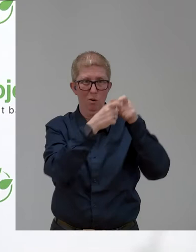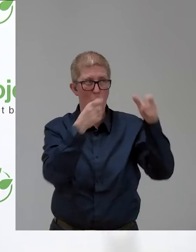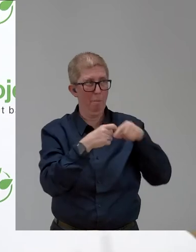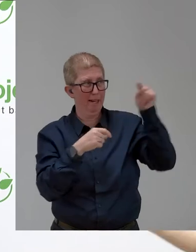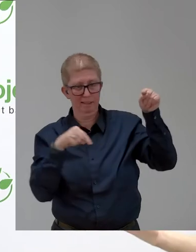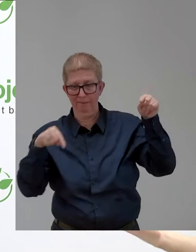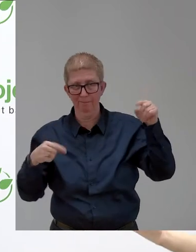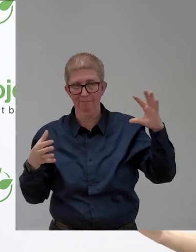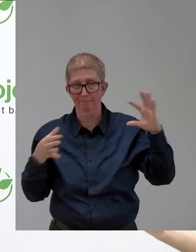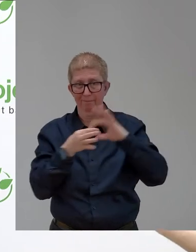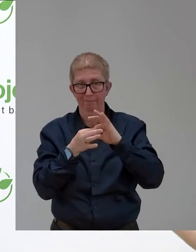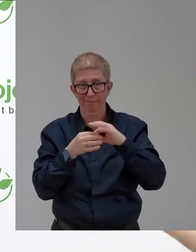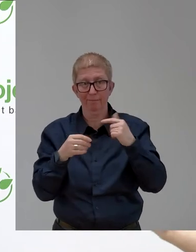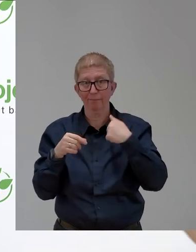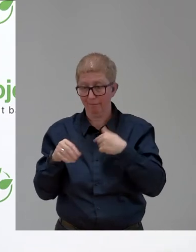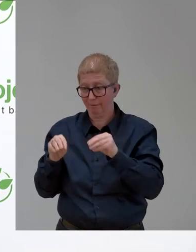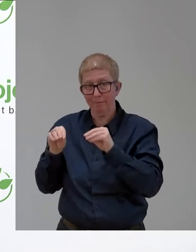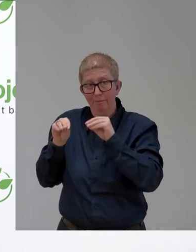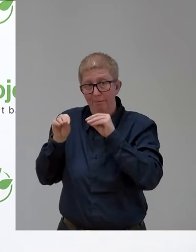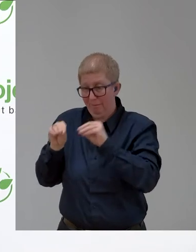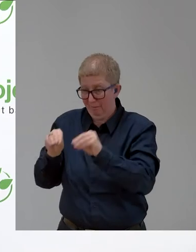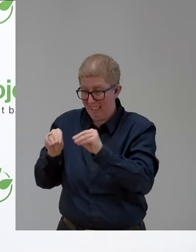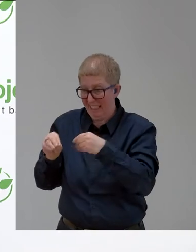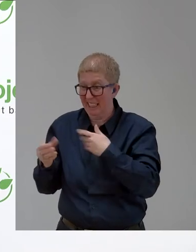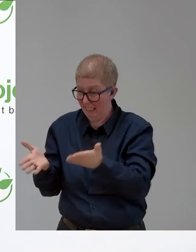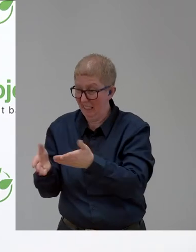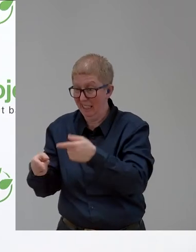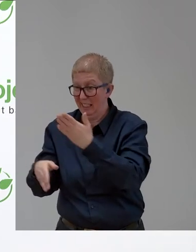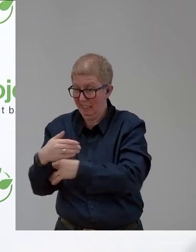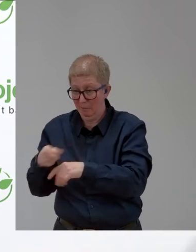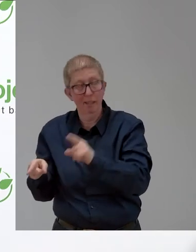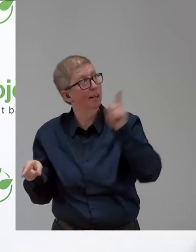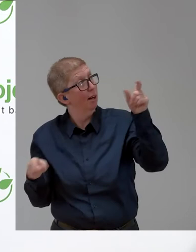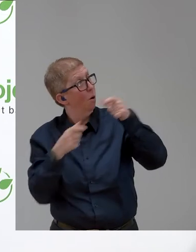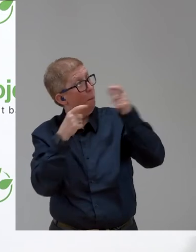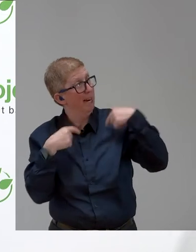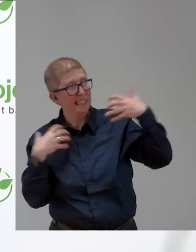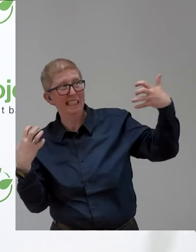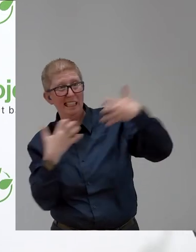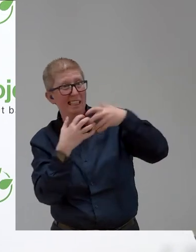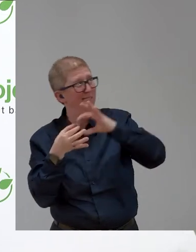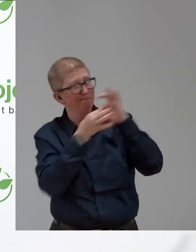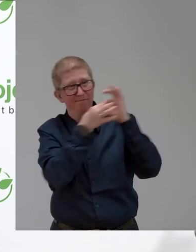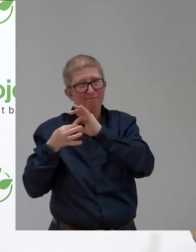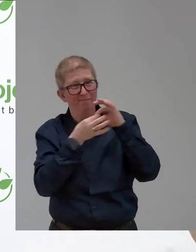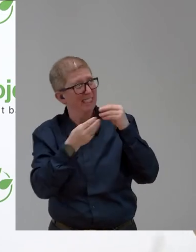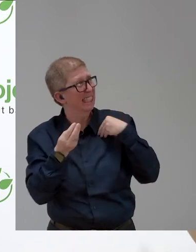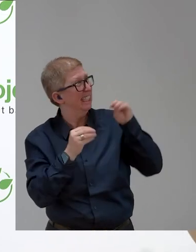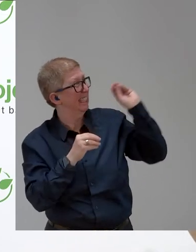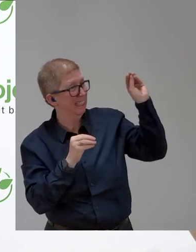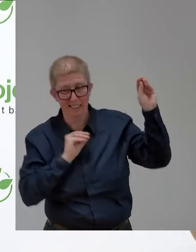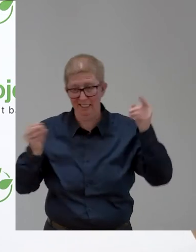you also need to work with the employers. You need to bring them together and you also need to change the mind of